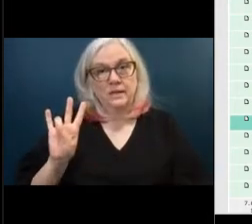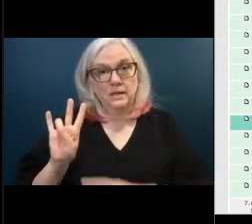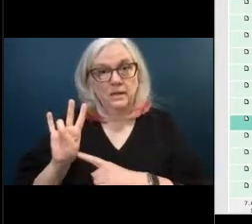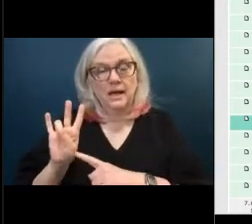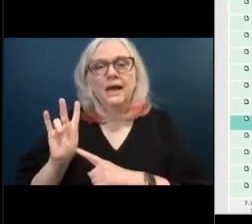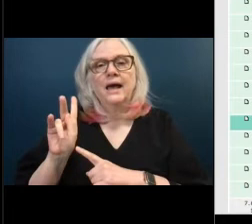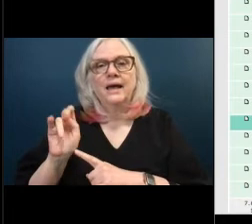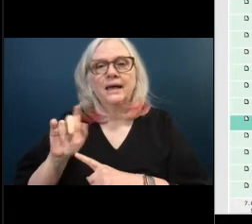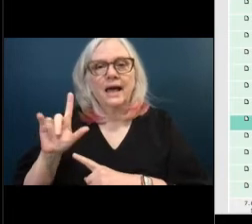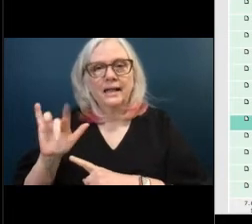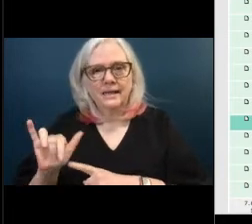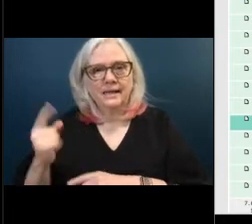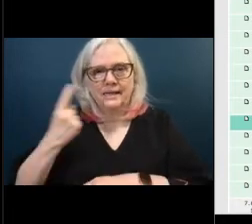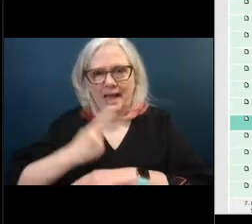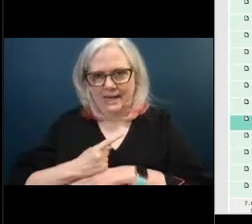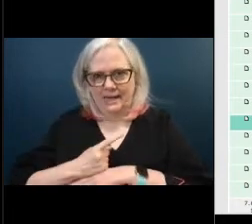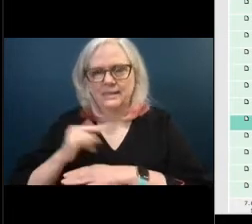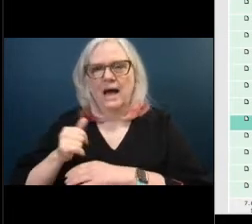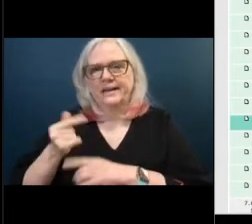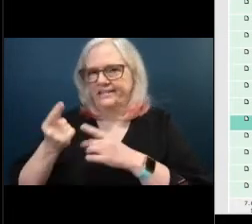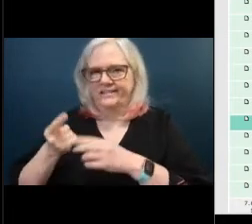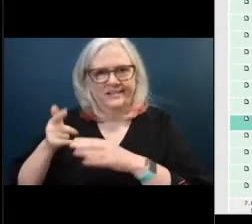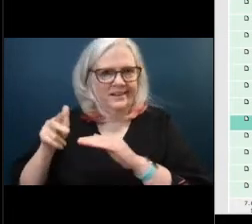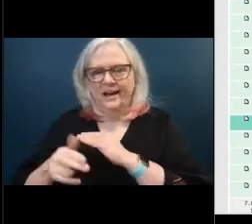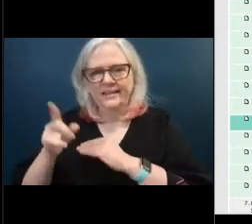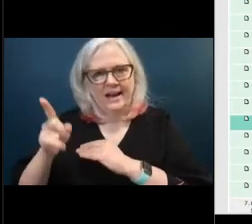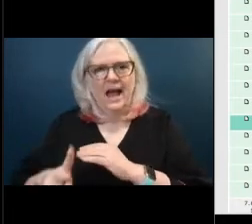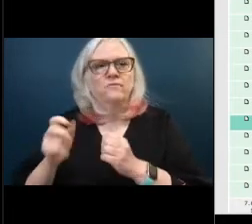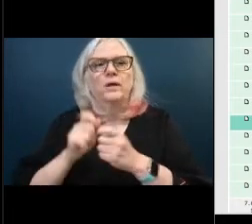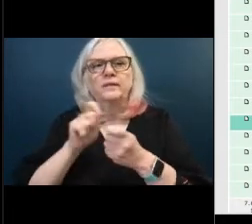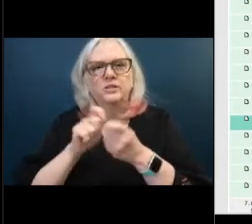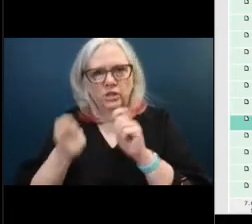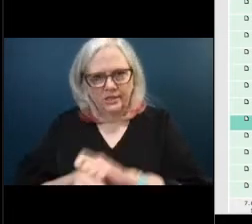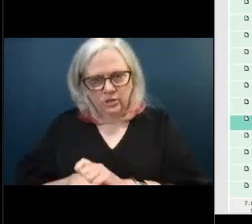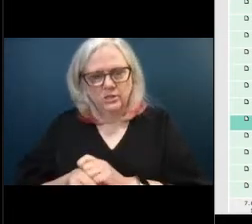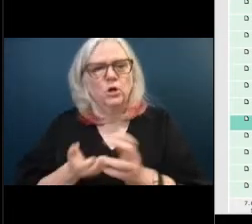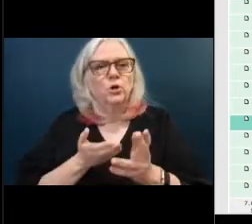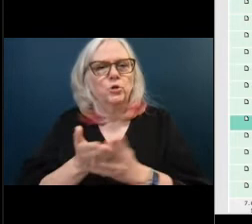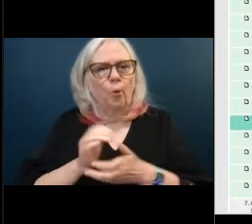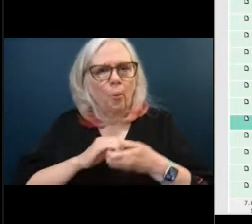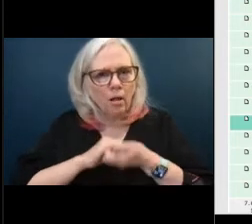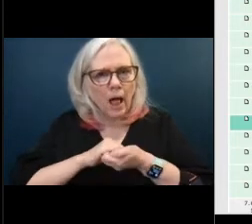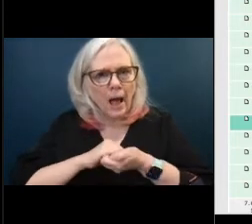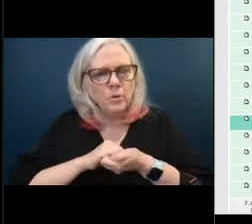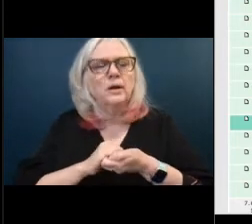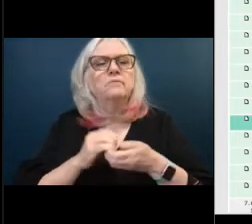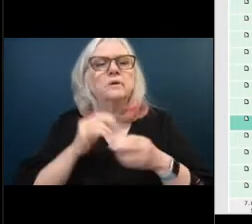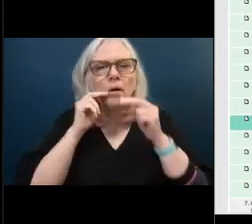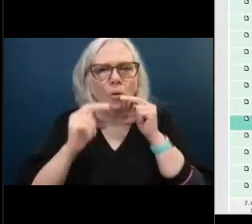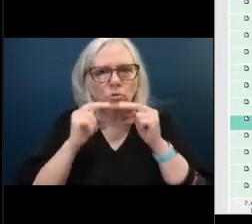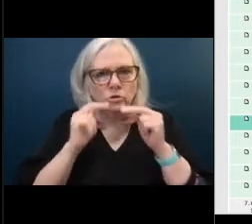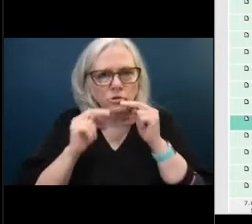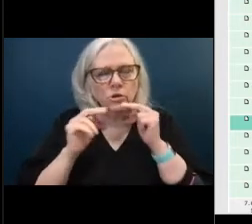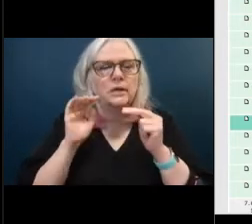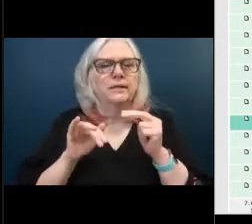can cut that number in half that quick with what the changes were so through collaborative negotiation that was the highlight of that